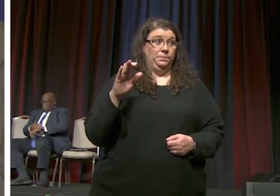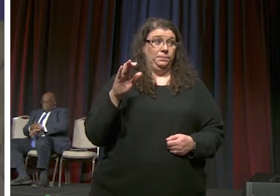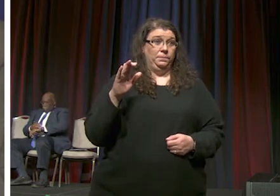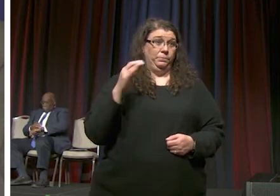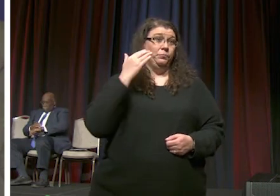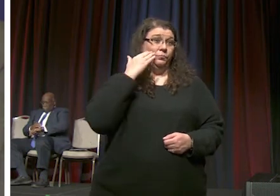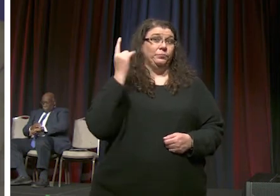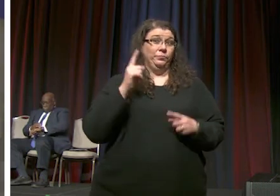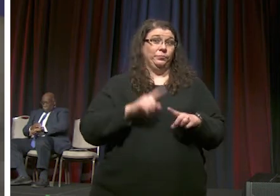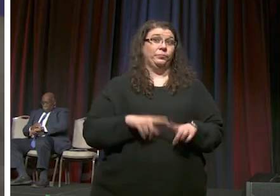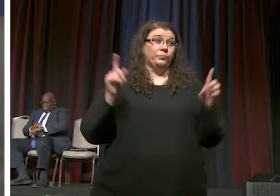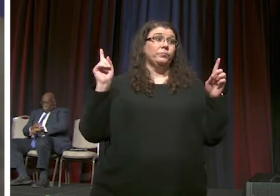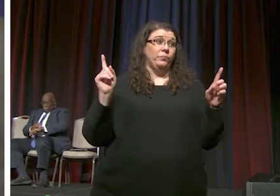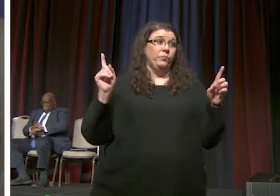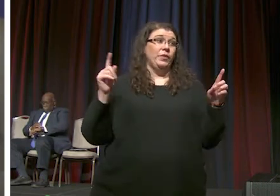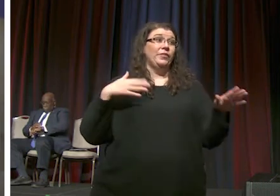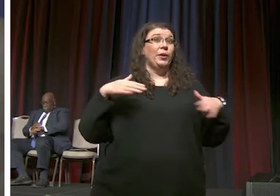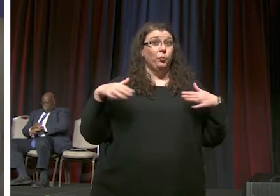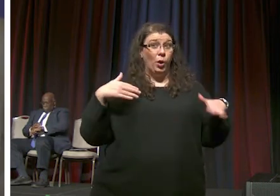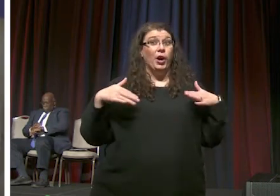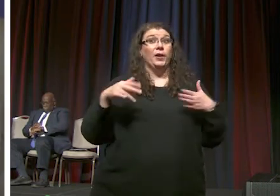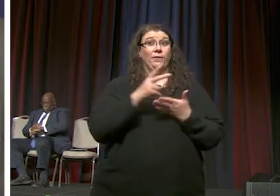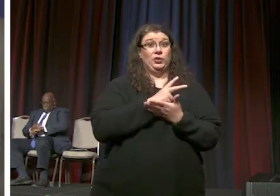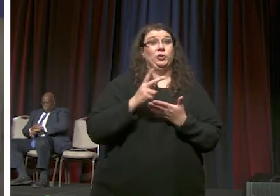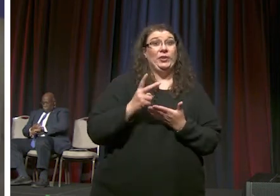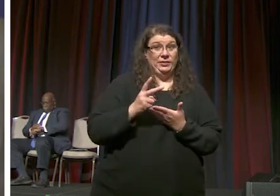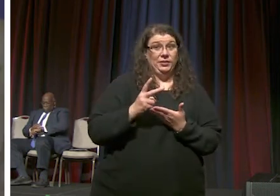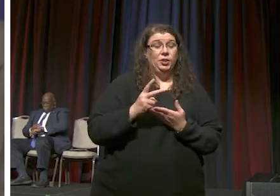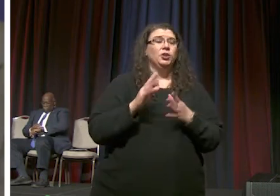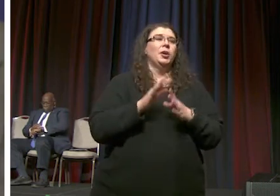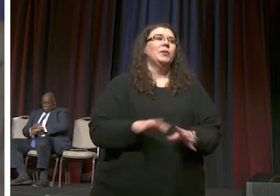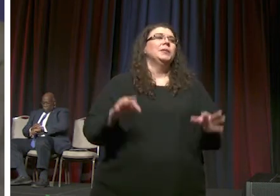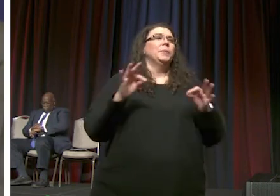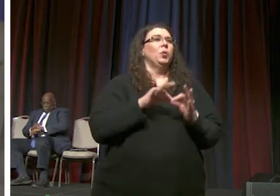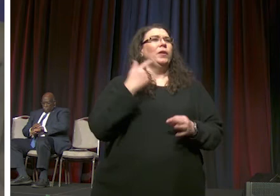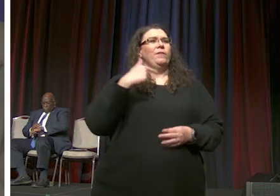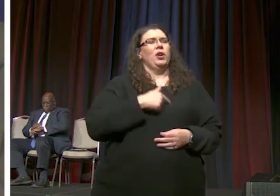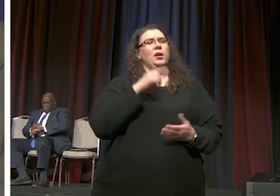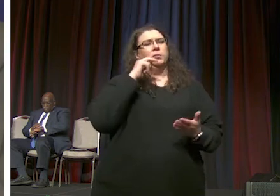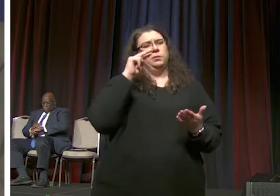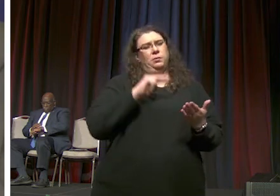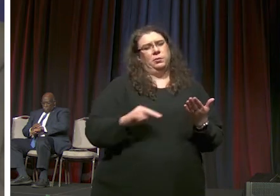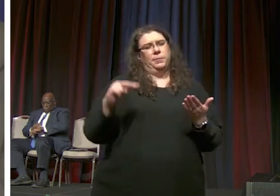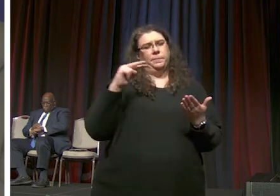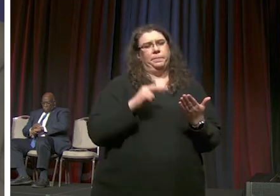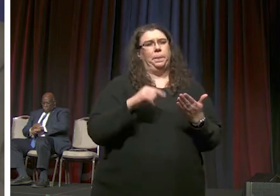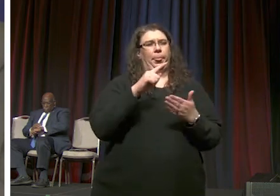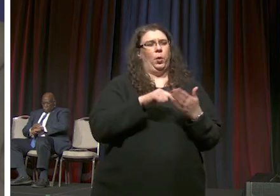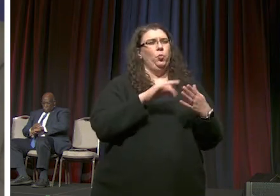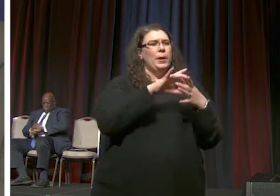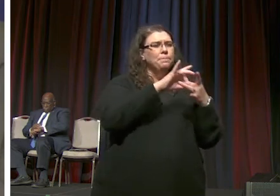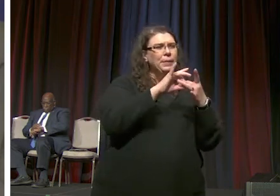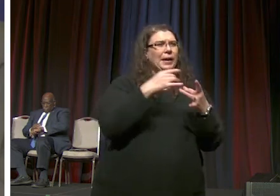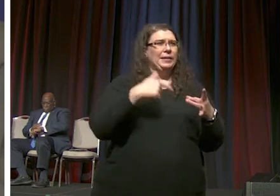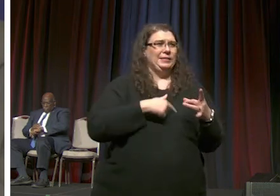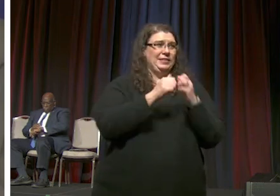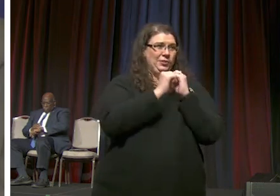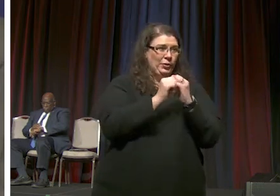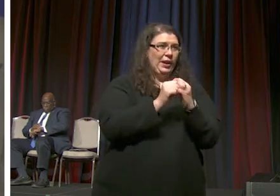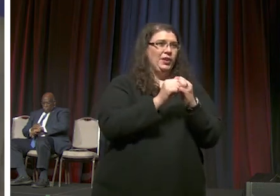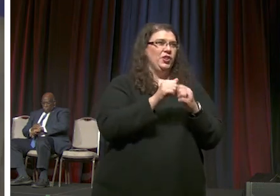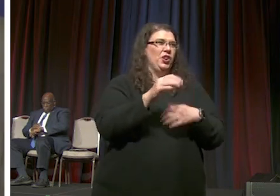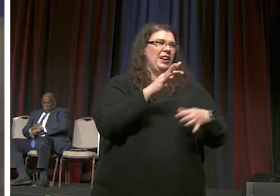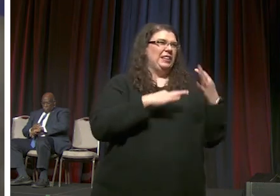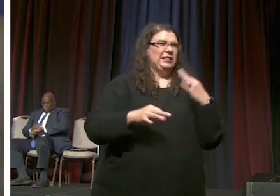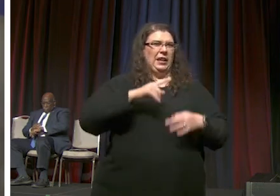is different and so it's important for us to be able to look at what is it that binds us together instead of trying to